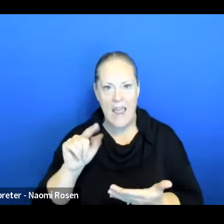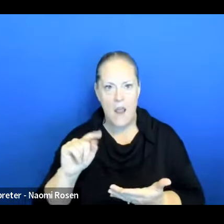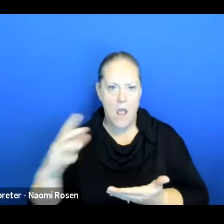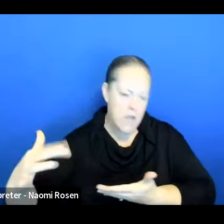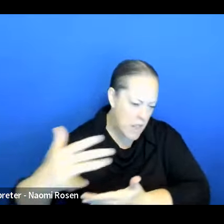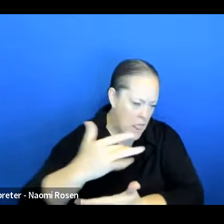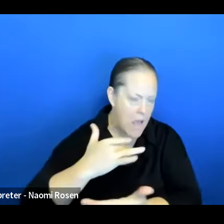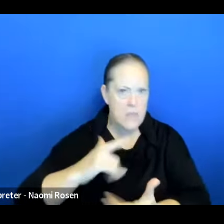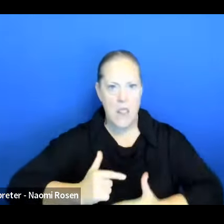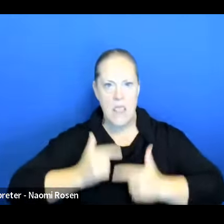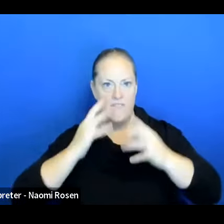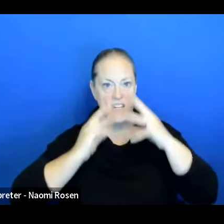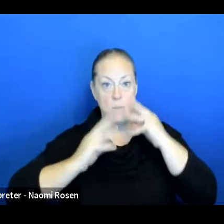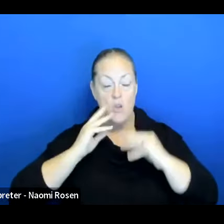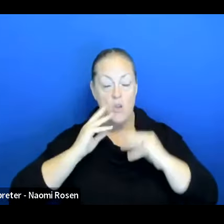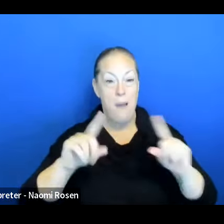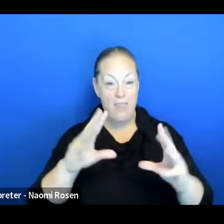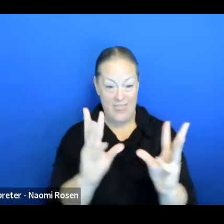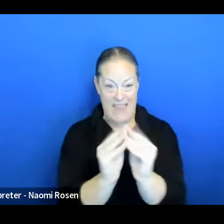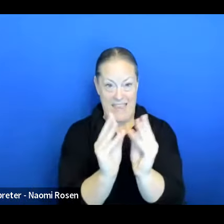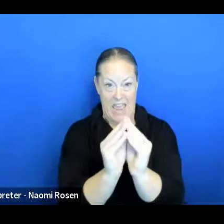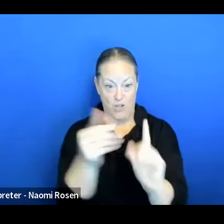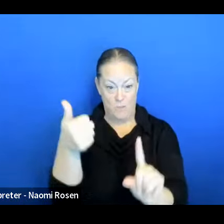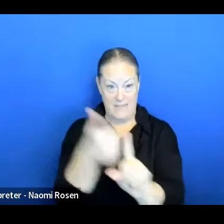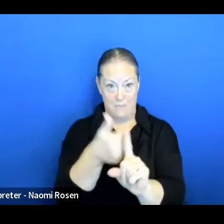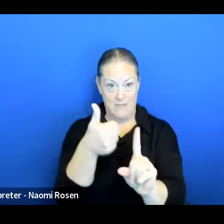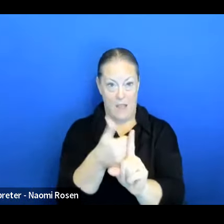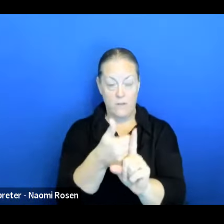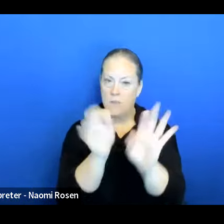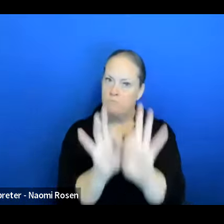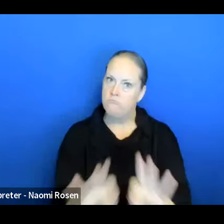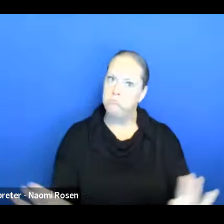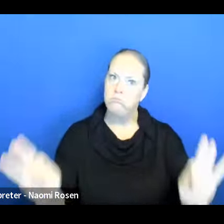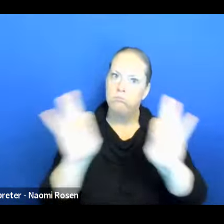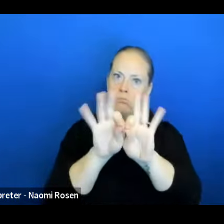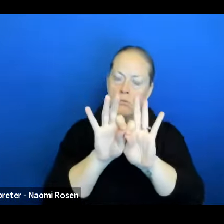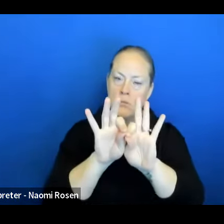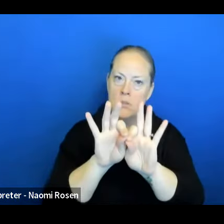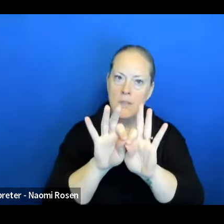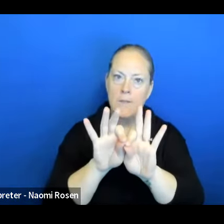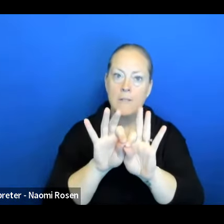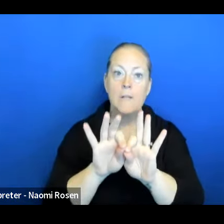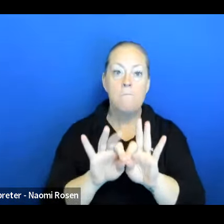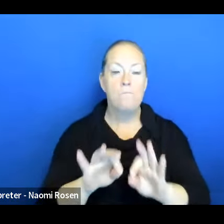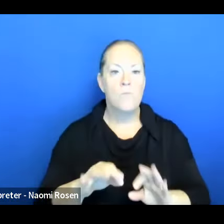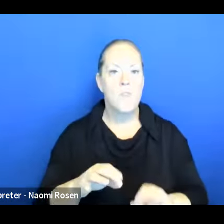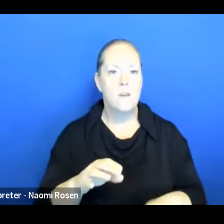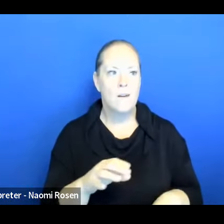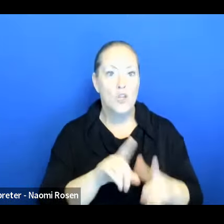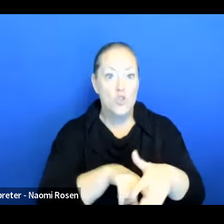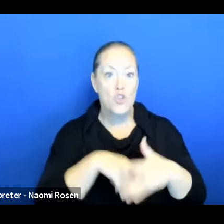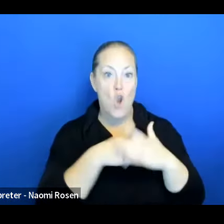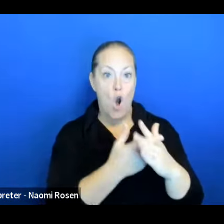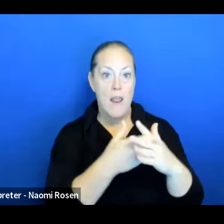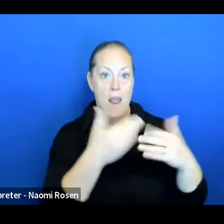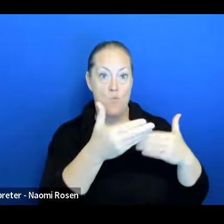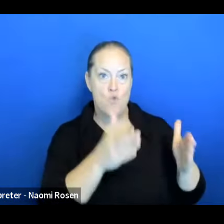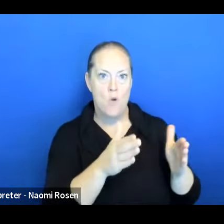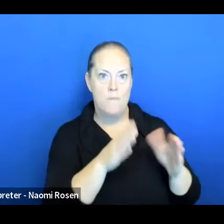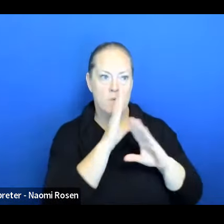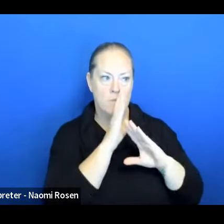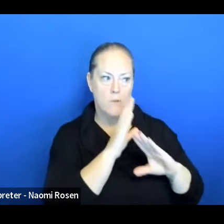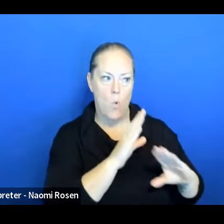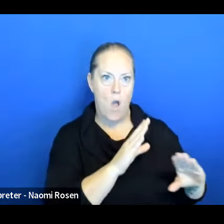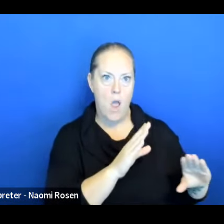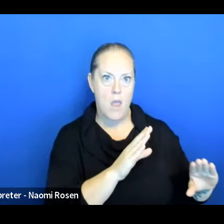found out is that the engagements themselves were critically important. Because like we talked about, you start up in a room and everybody's quiet. And by the time